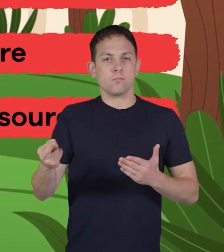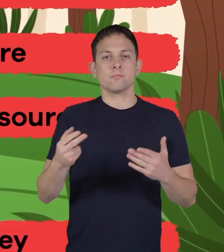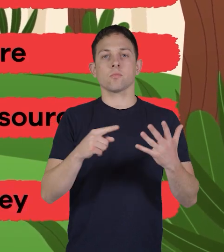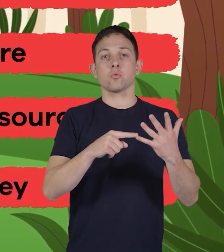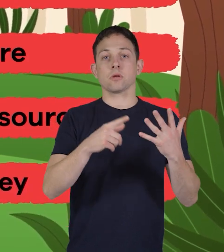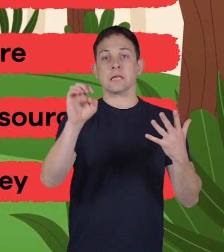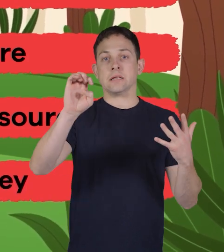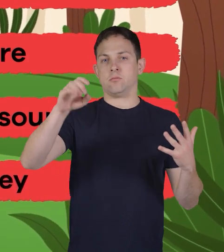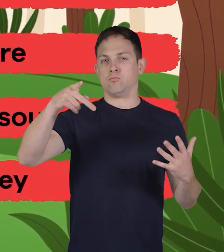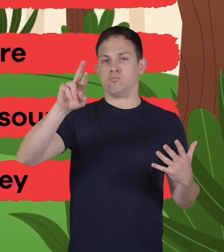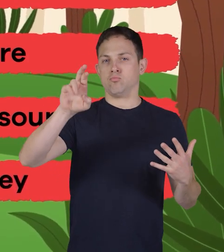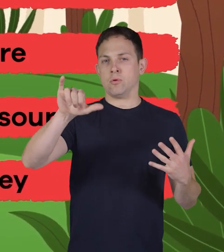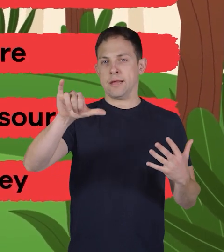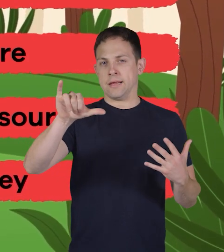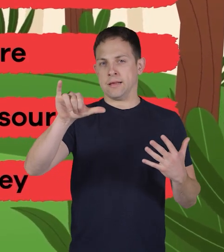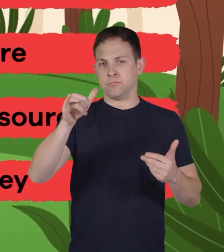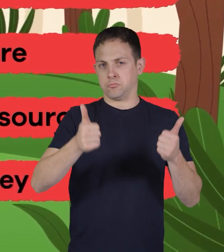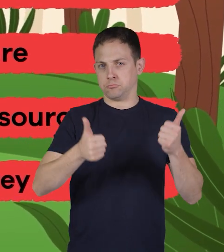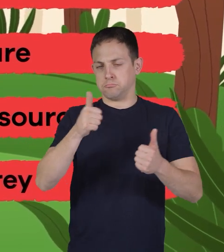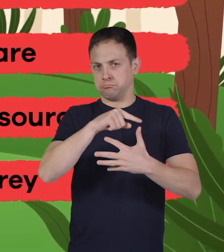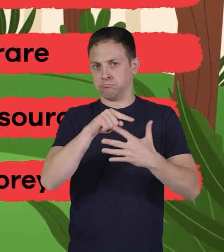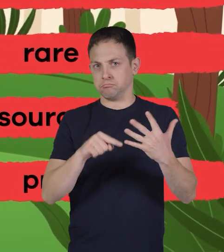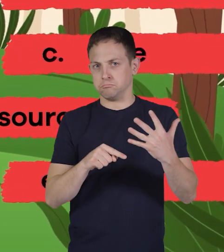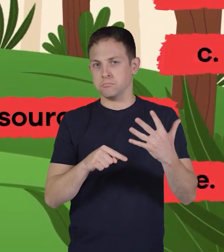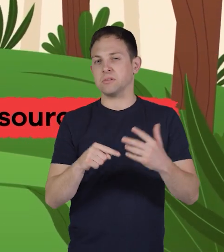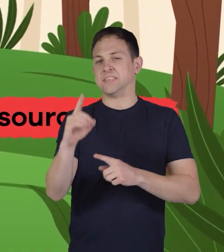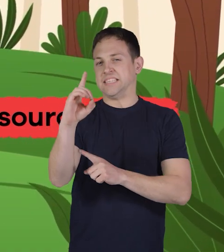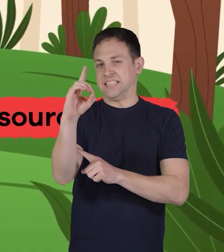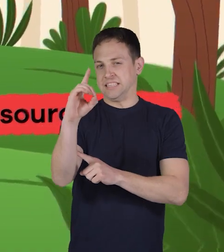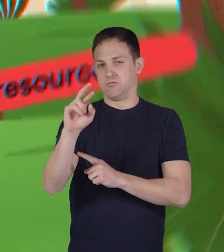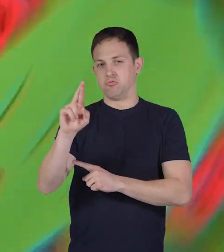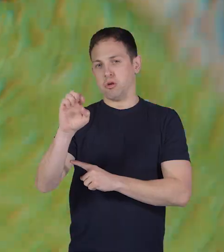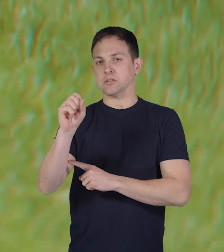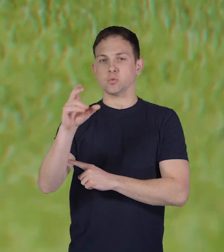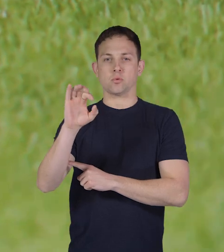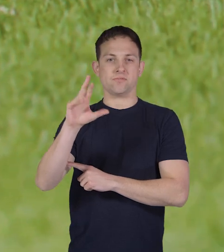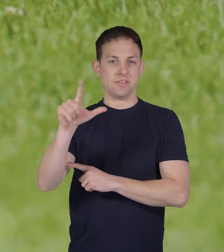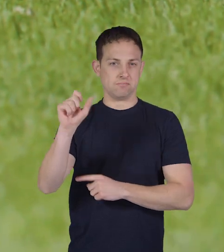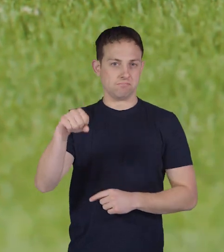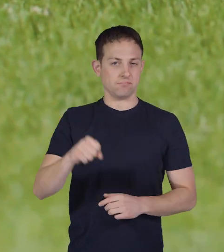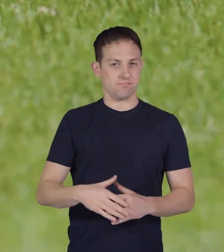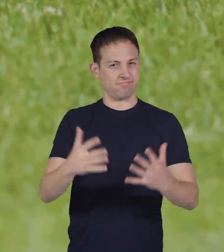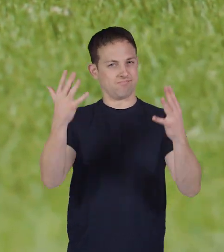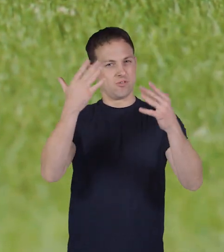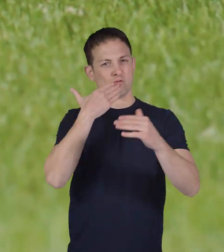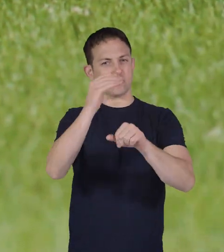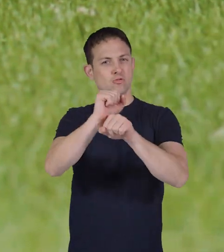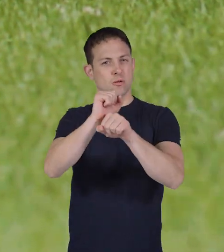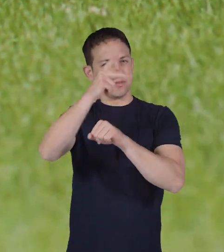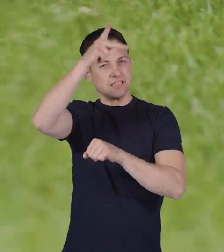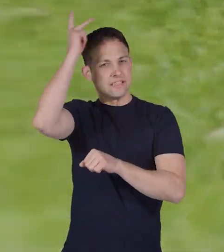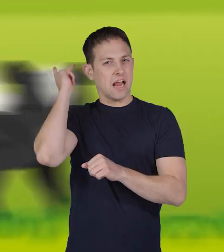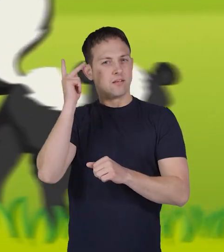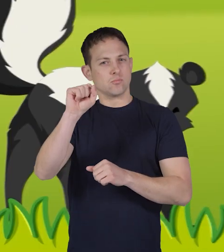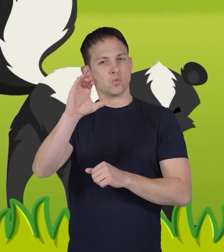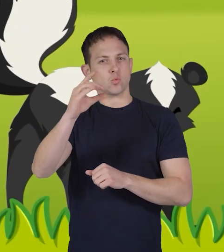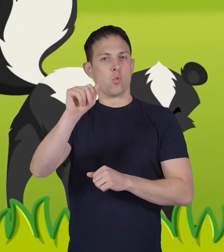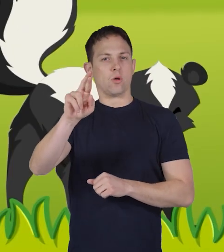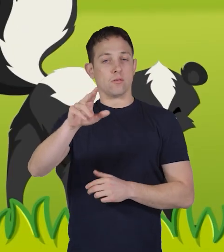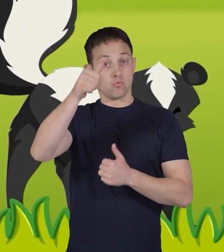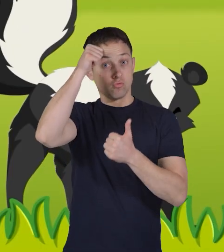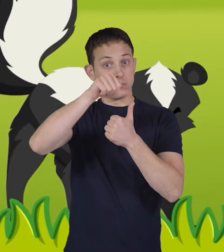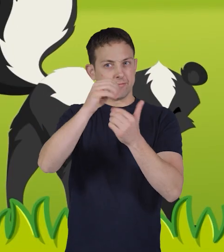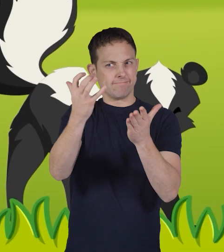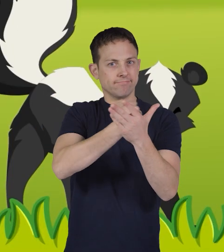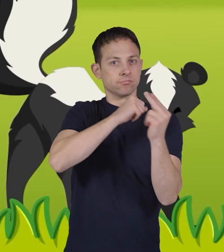e prey d resourceful well done skunk scholars remember